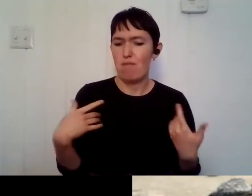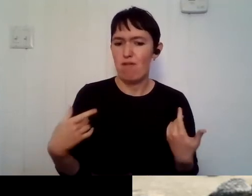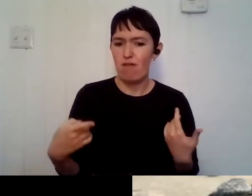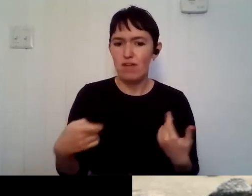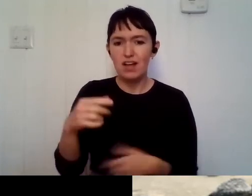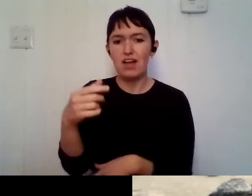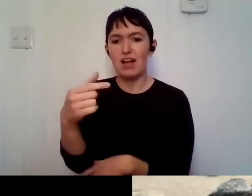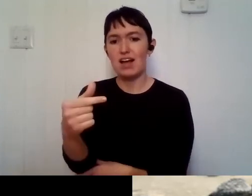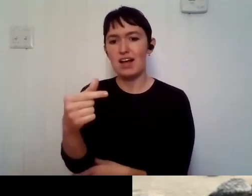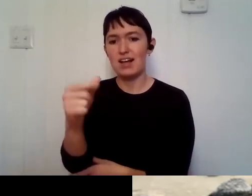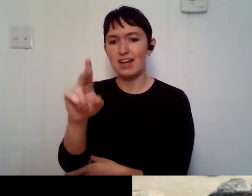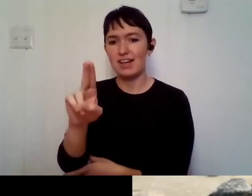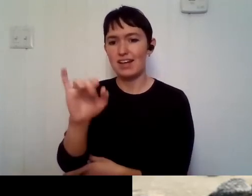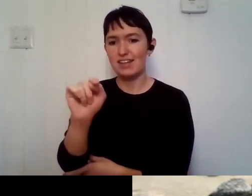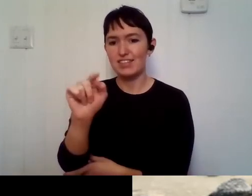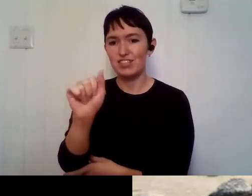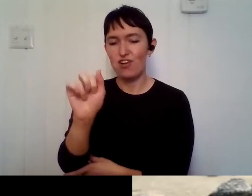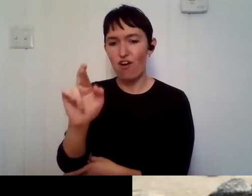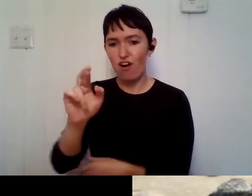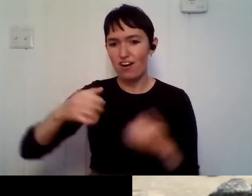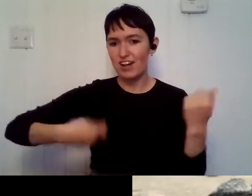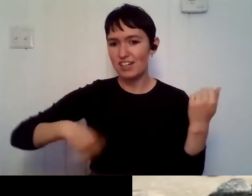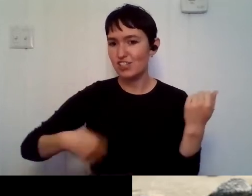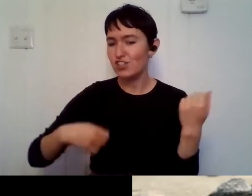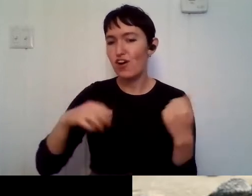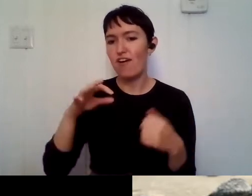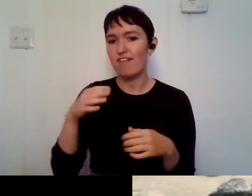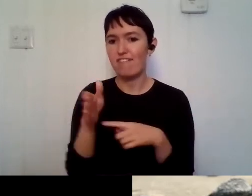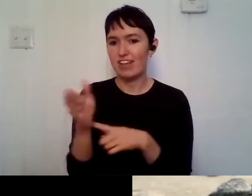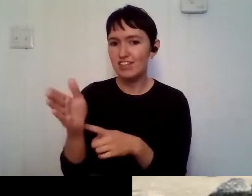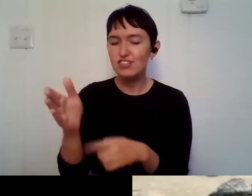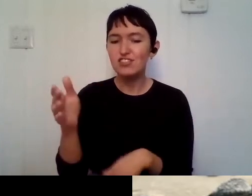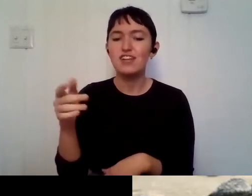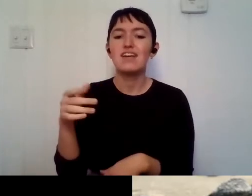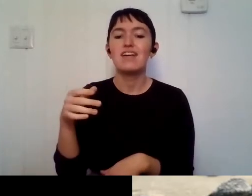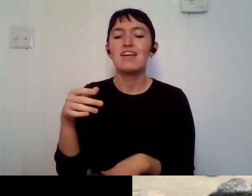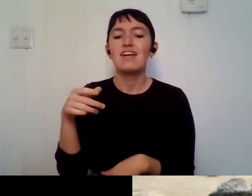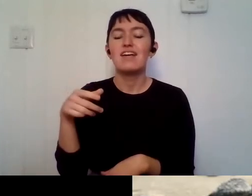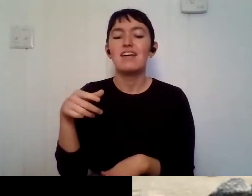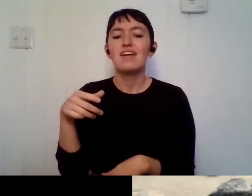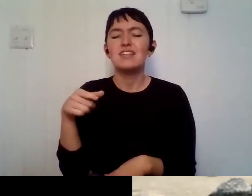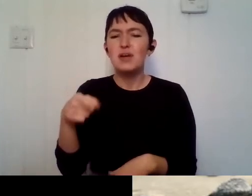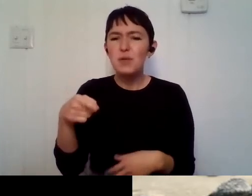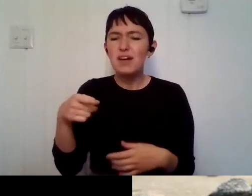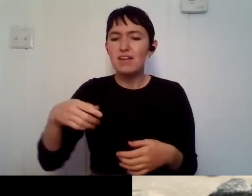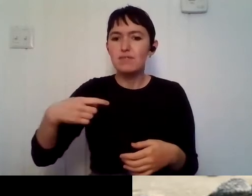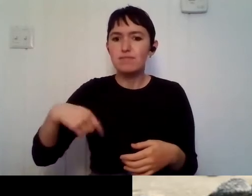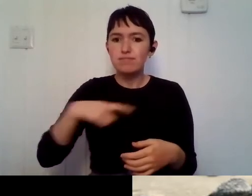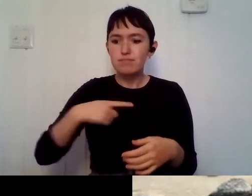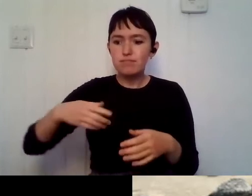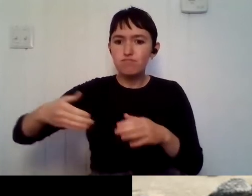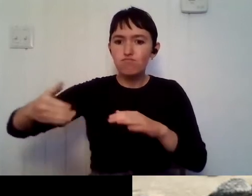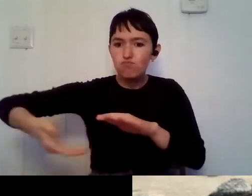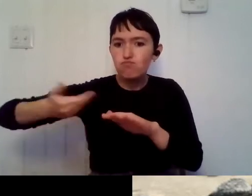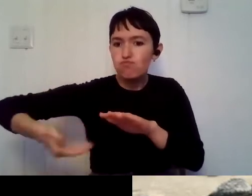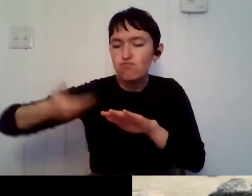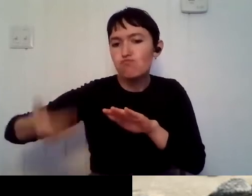fish, um, it had been during the dredging operation. it was dug up. Um, so that was my first time, um,